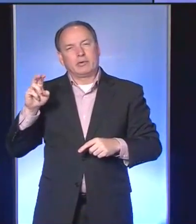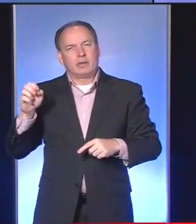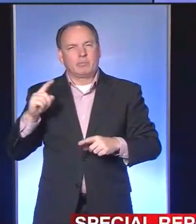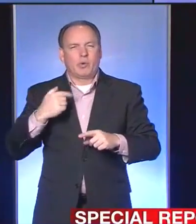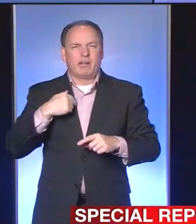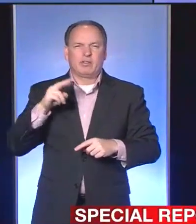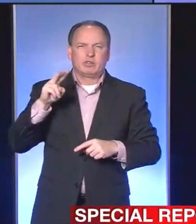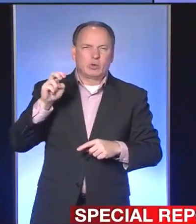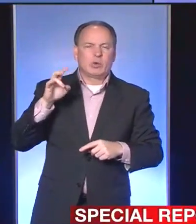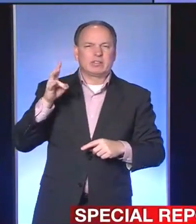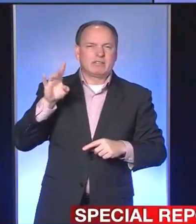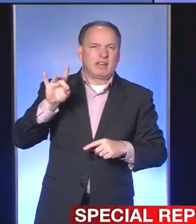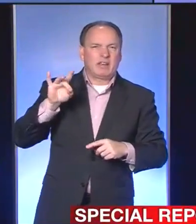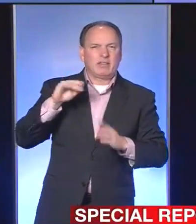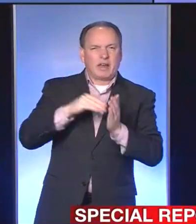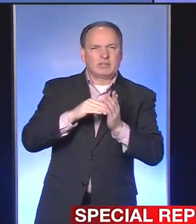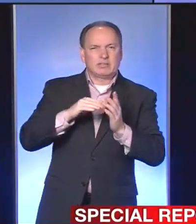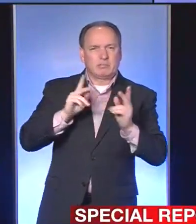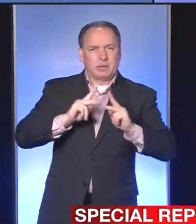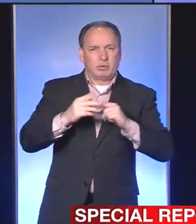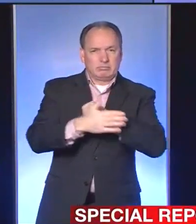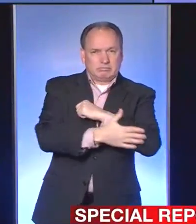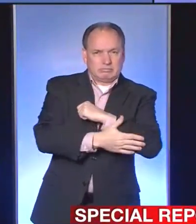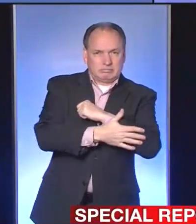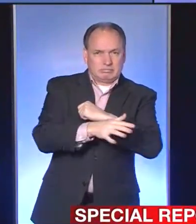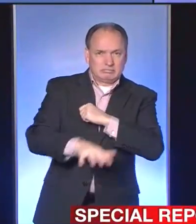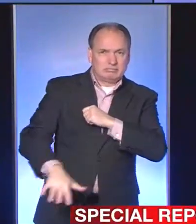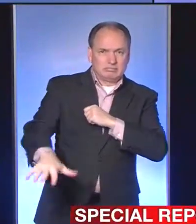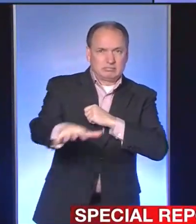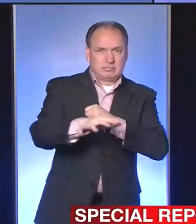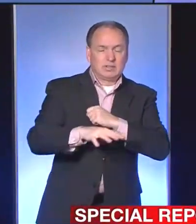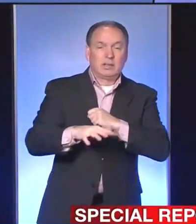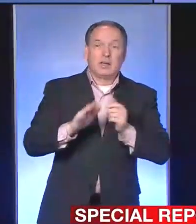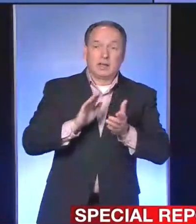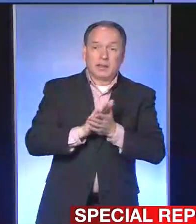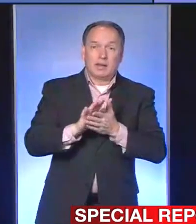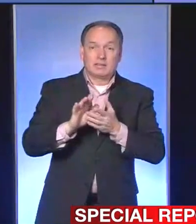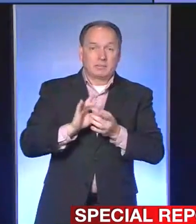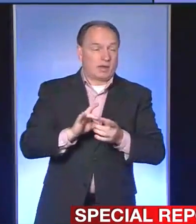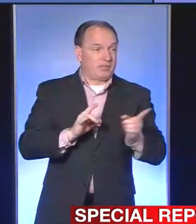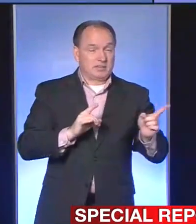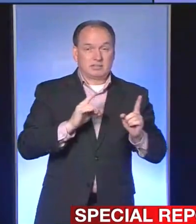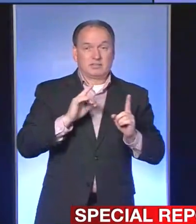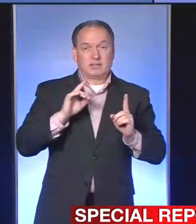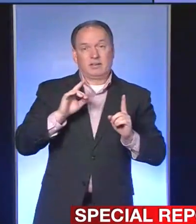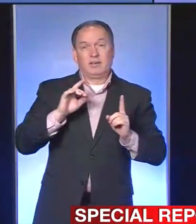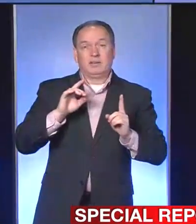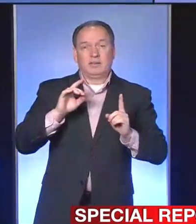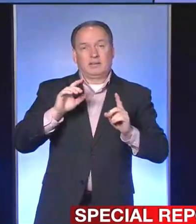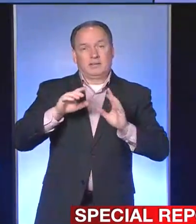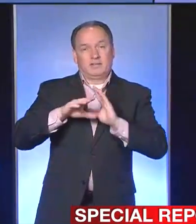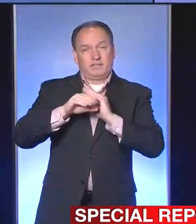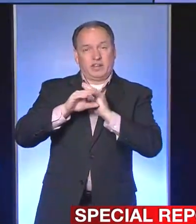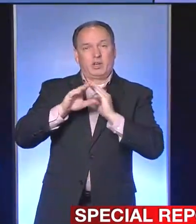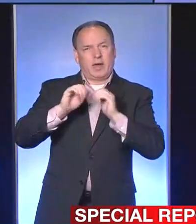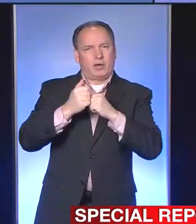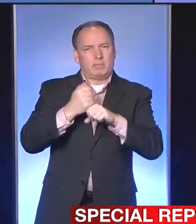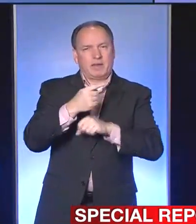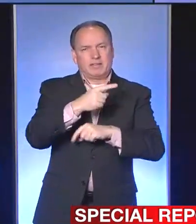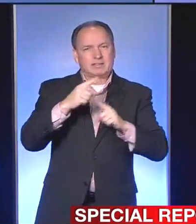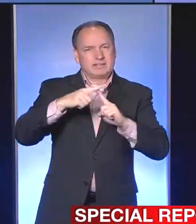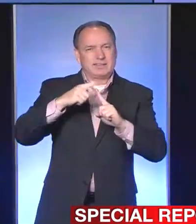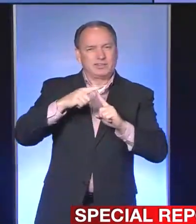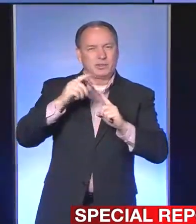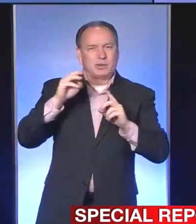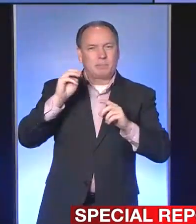278,000 people in Erie County. And the nice thing about this video, which we have up on our website to how to make this T-shirt mask,